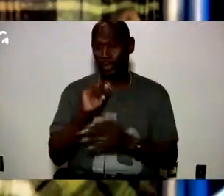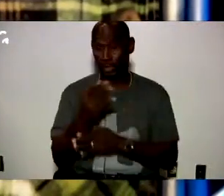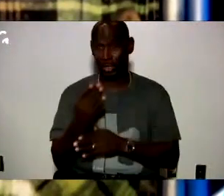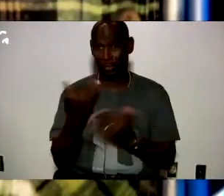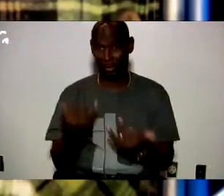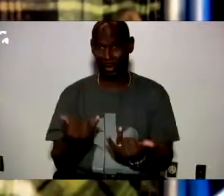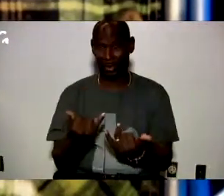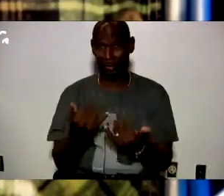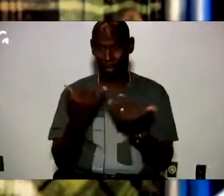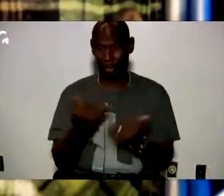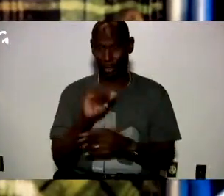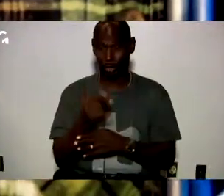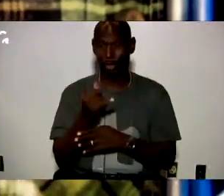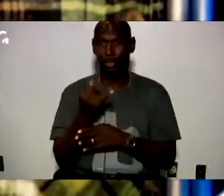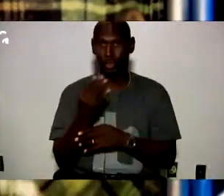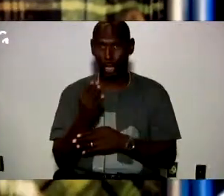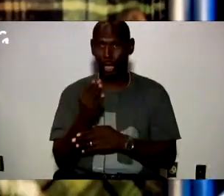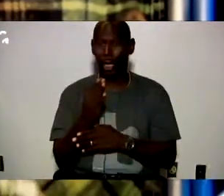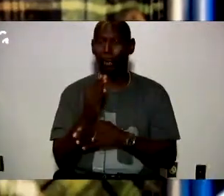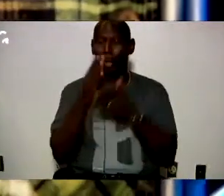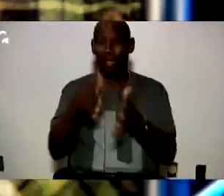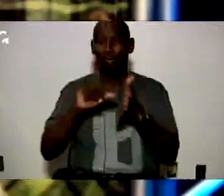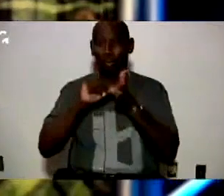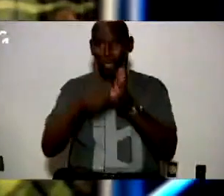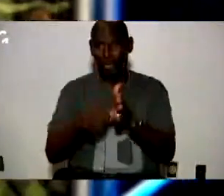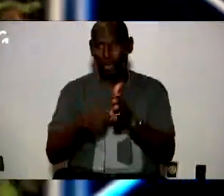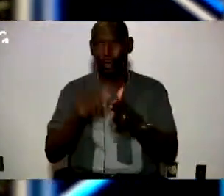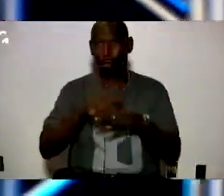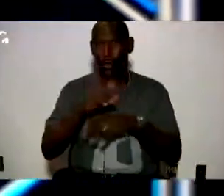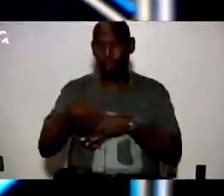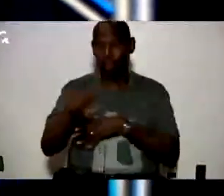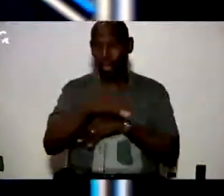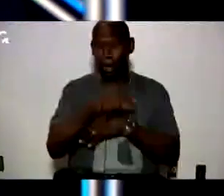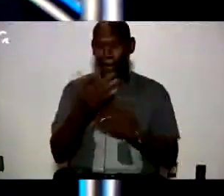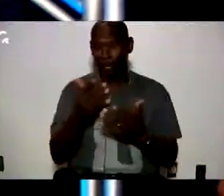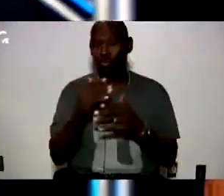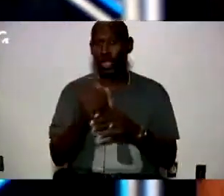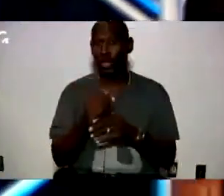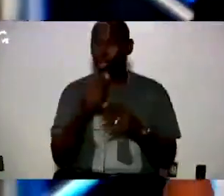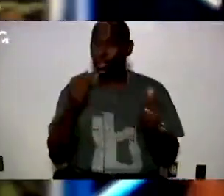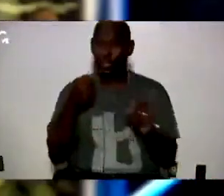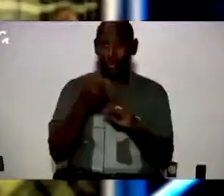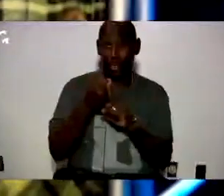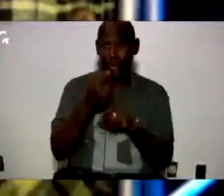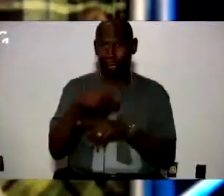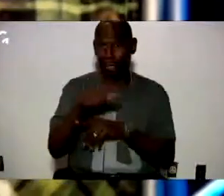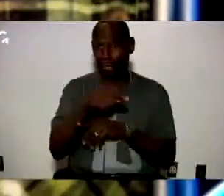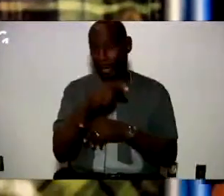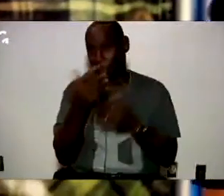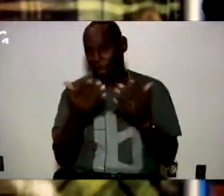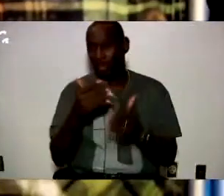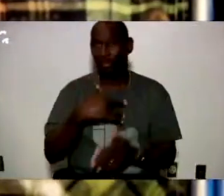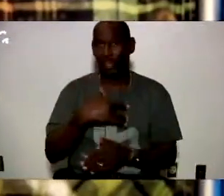So this job left a mark on them. You may have had a big impact on them. You probably think I'm kind of